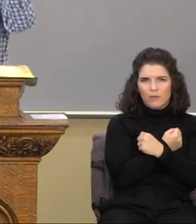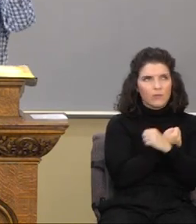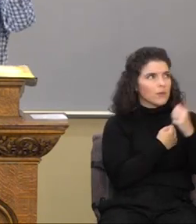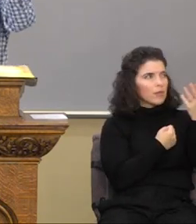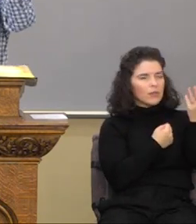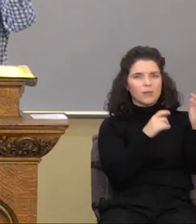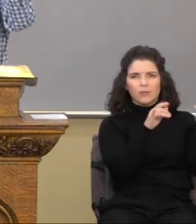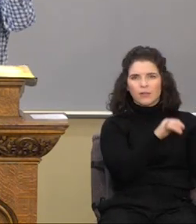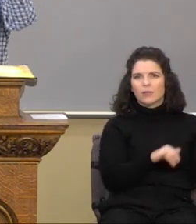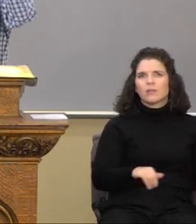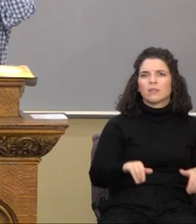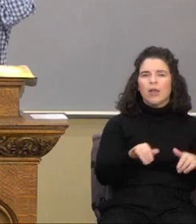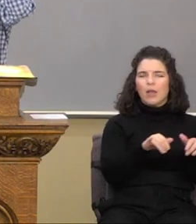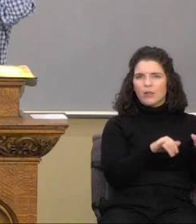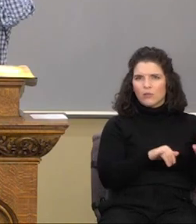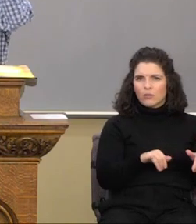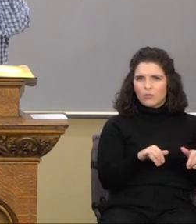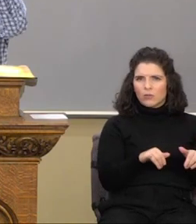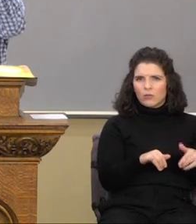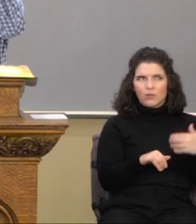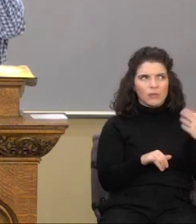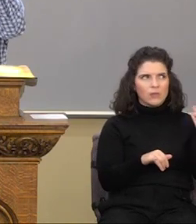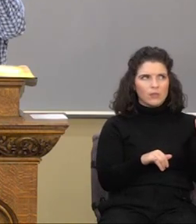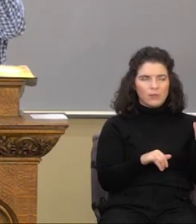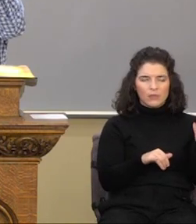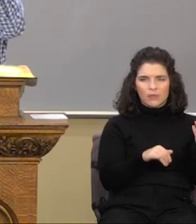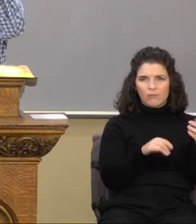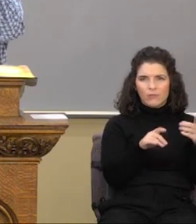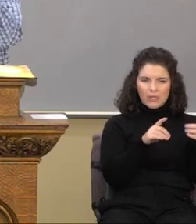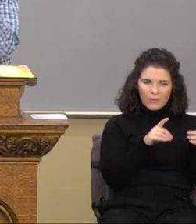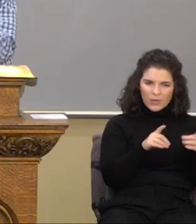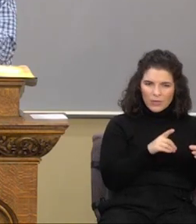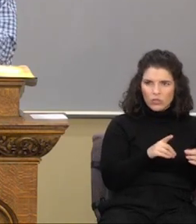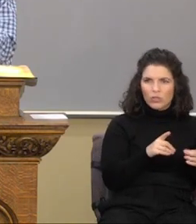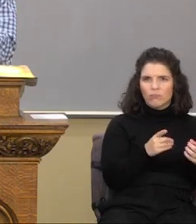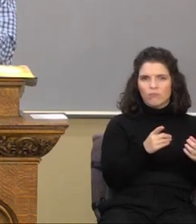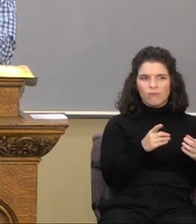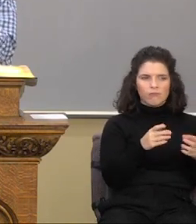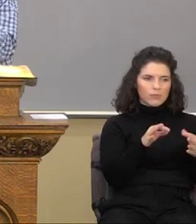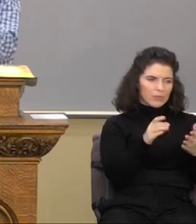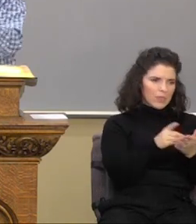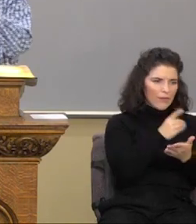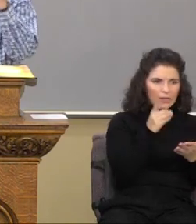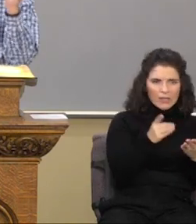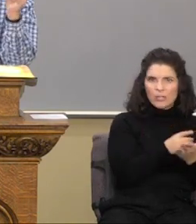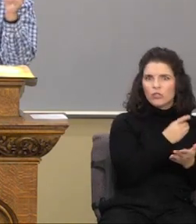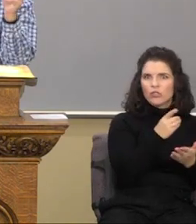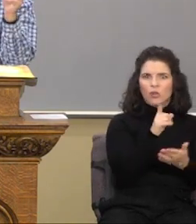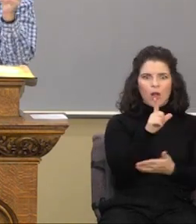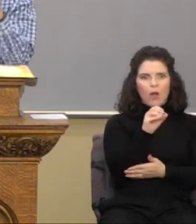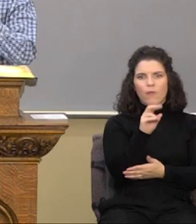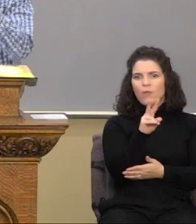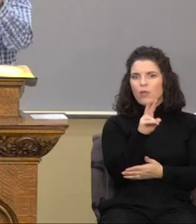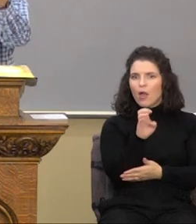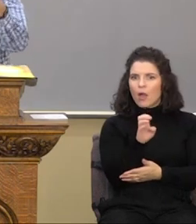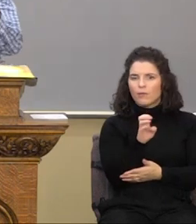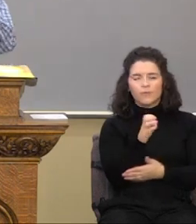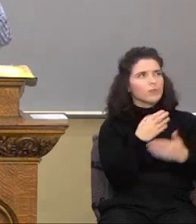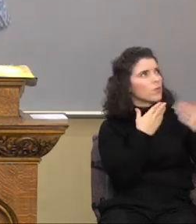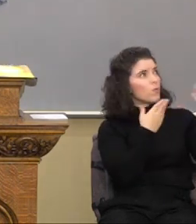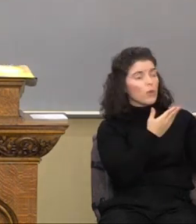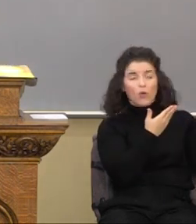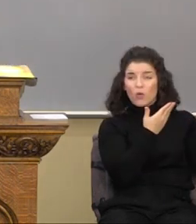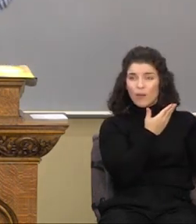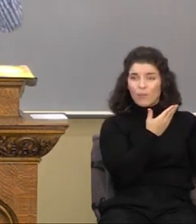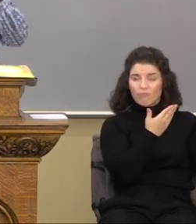the standard. He's the definition of love. So we go to him, and that's why the Lord Jesus